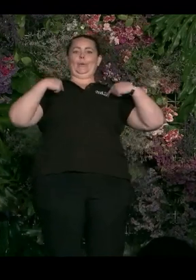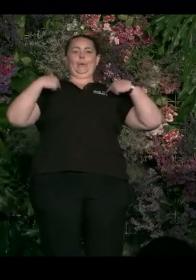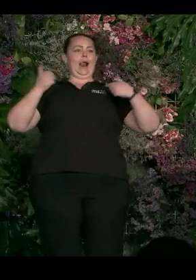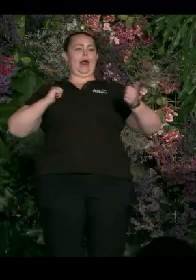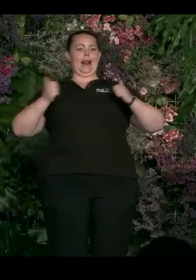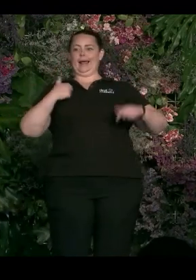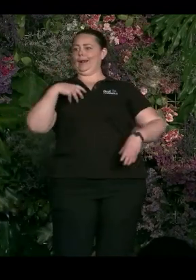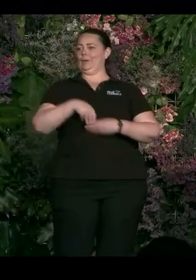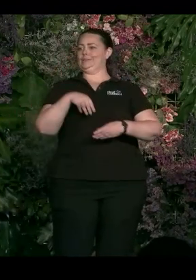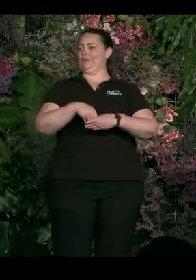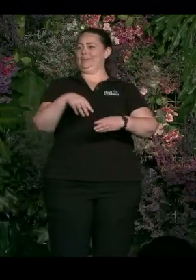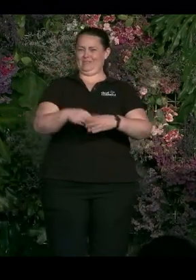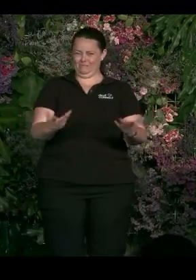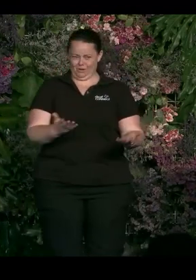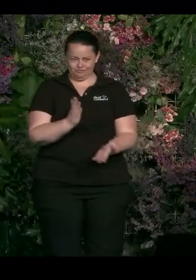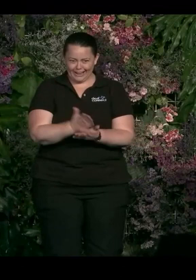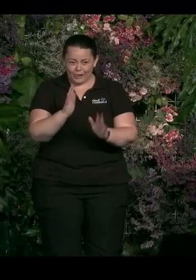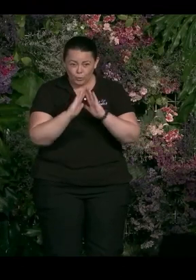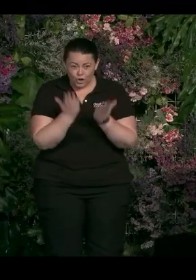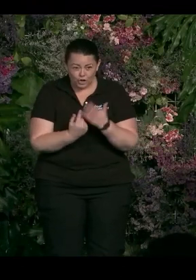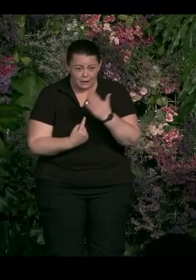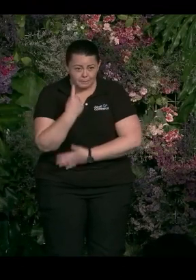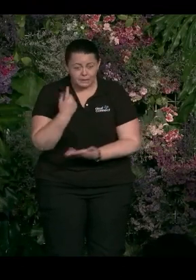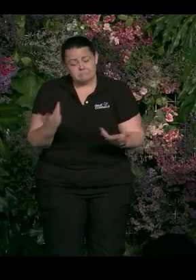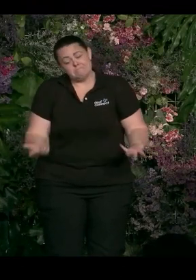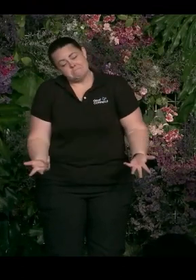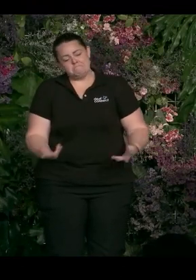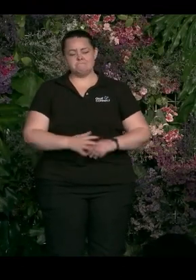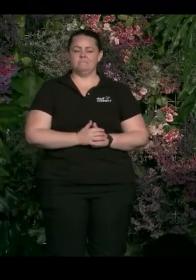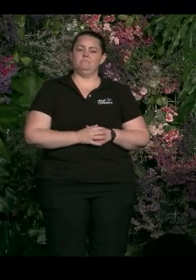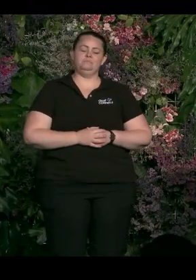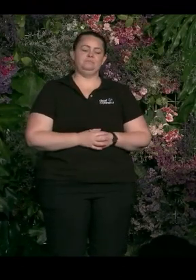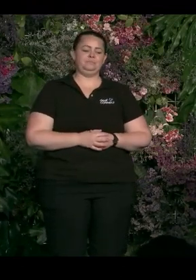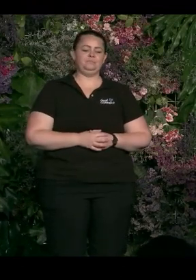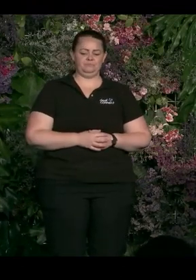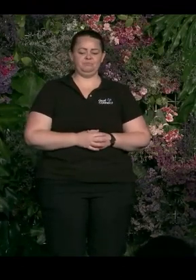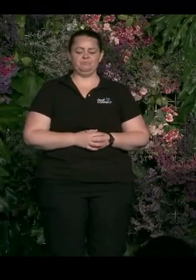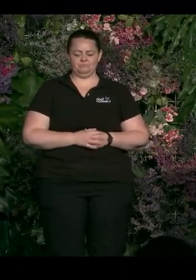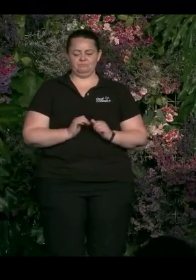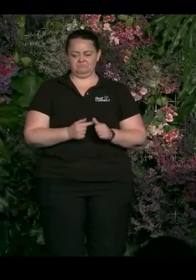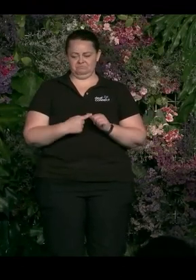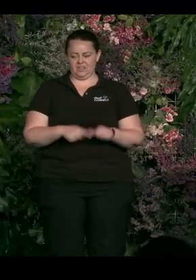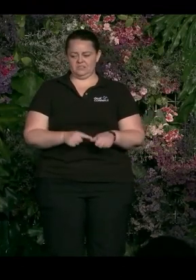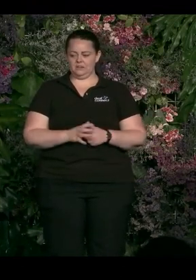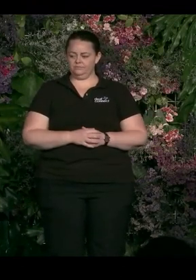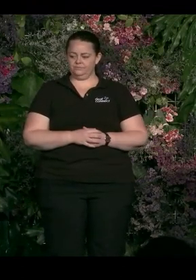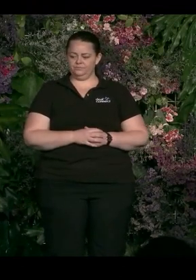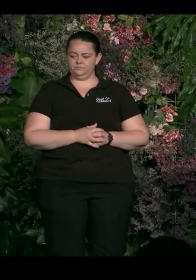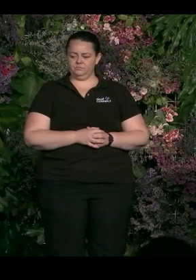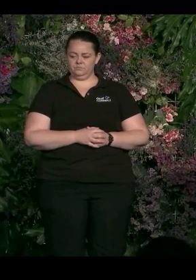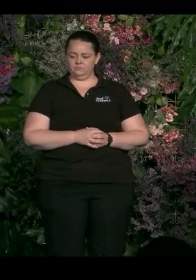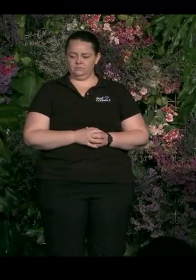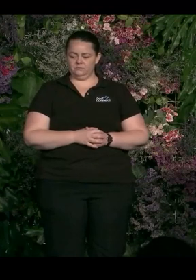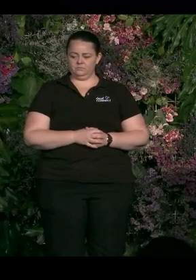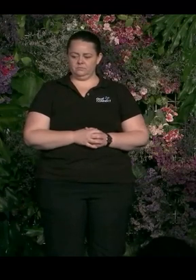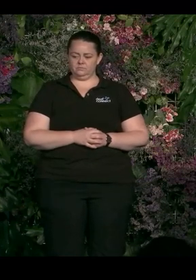And I think that's exactly the